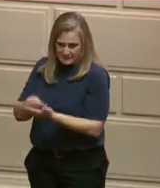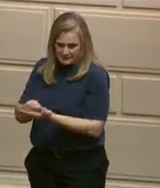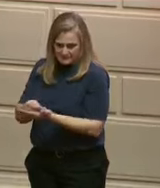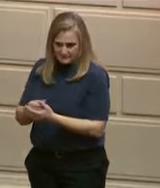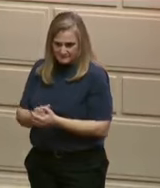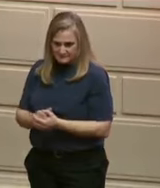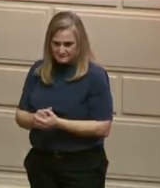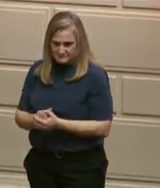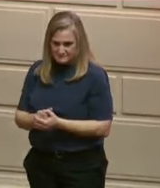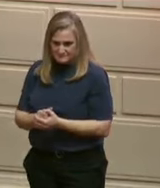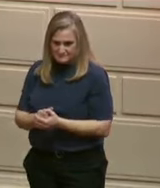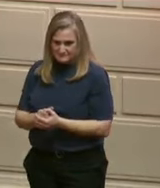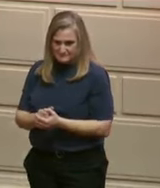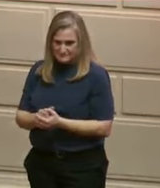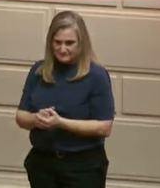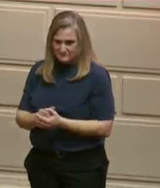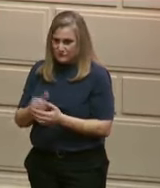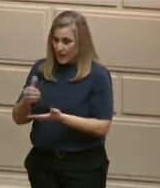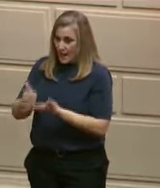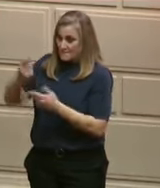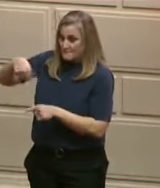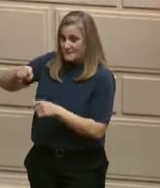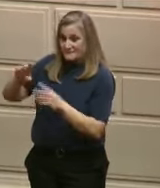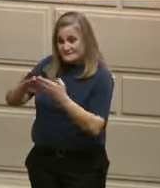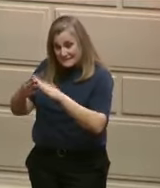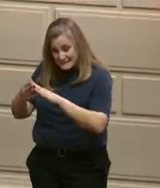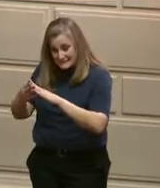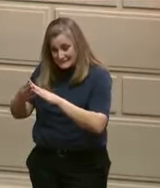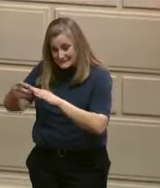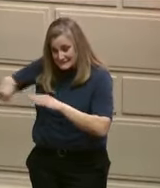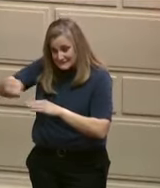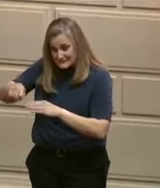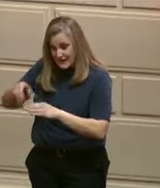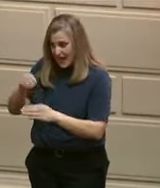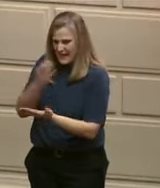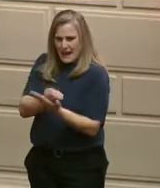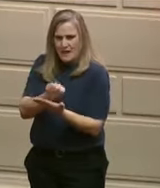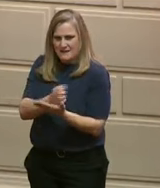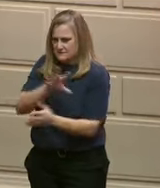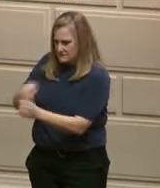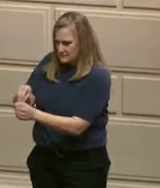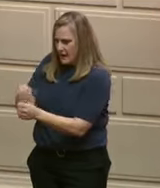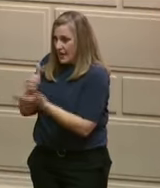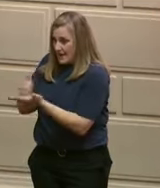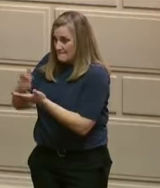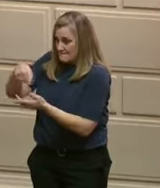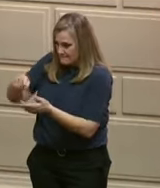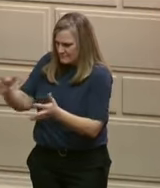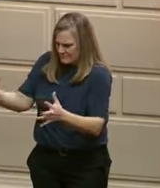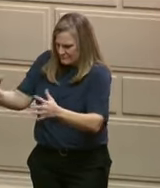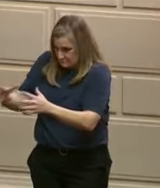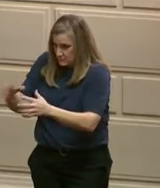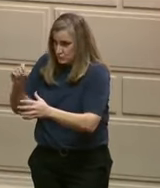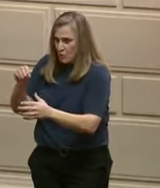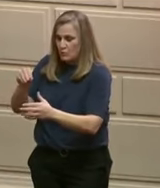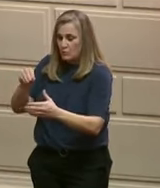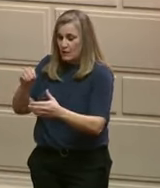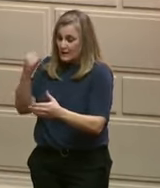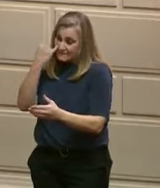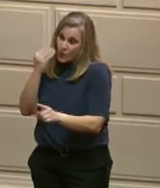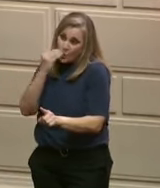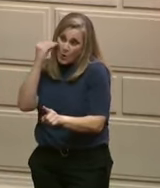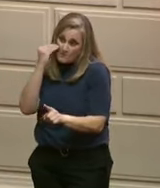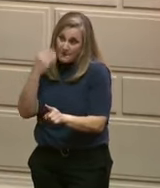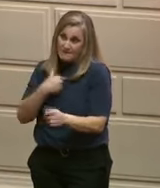and Ed Tipaldi, an economist and professor at Bryant University. Later this